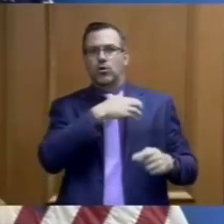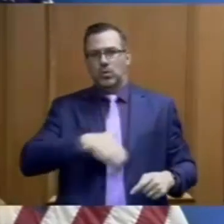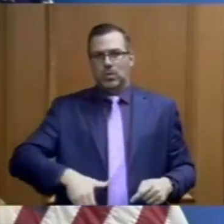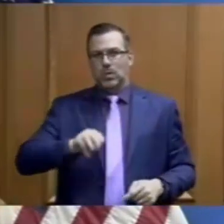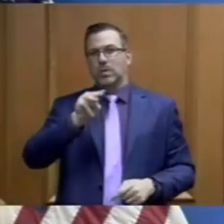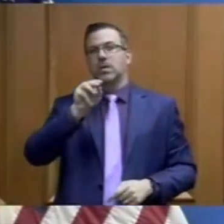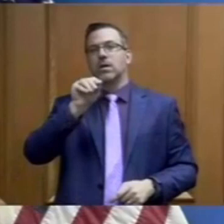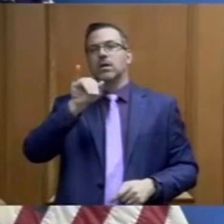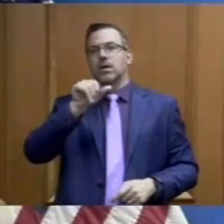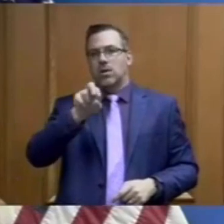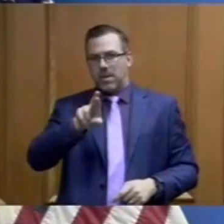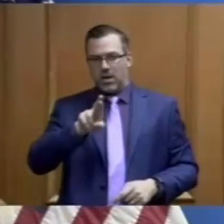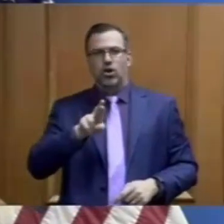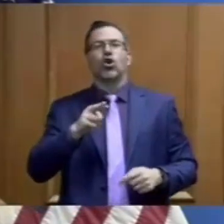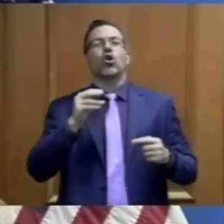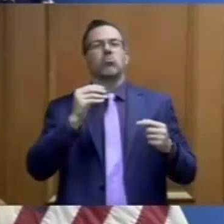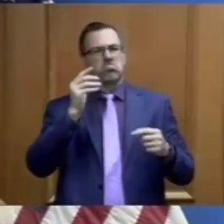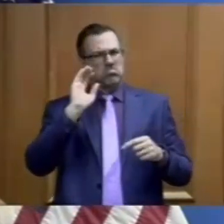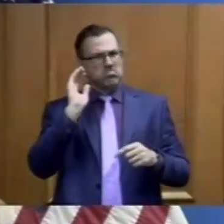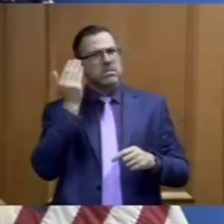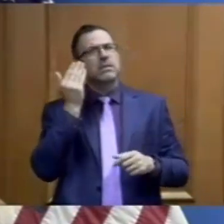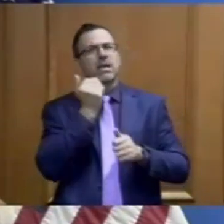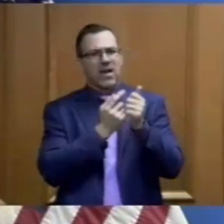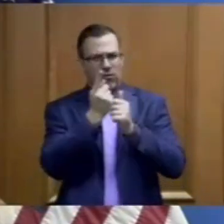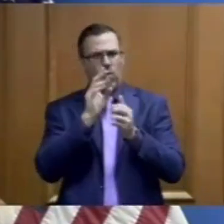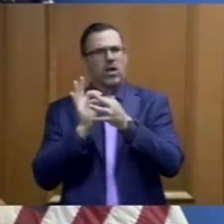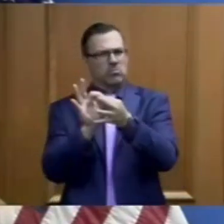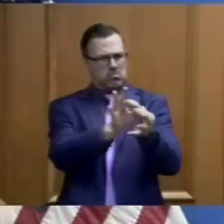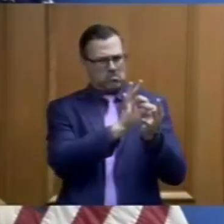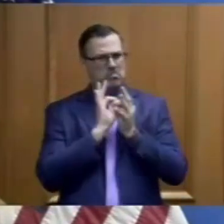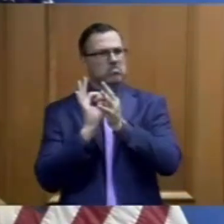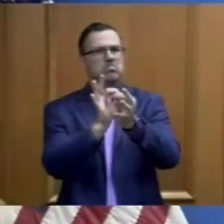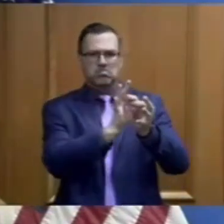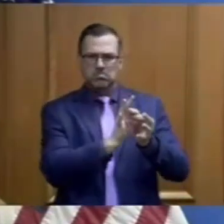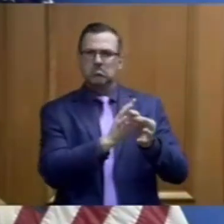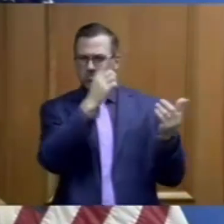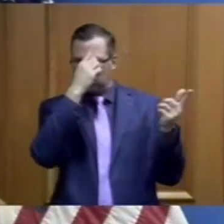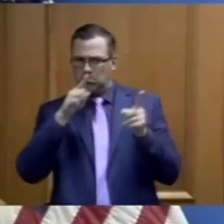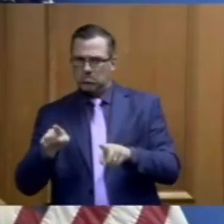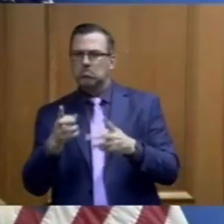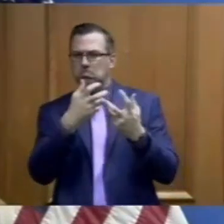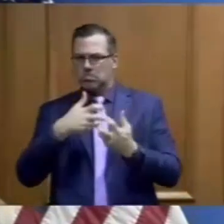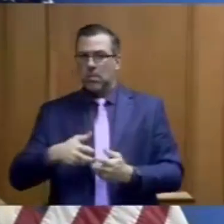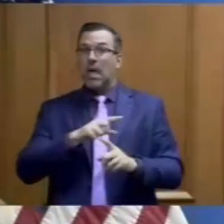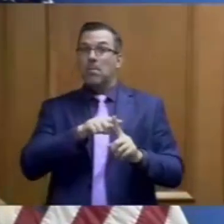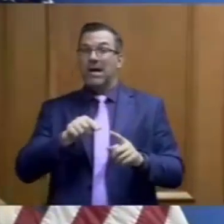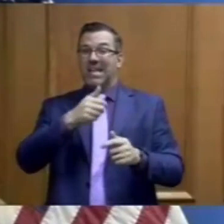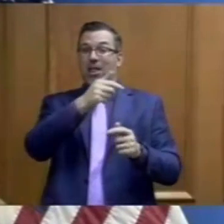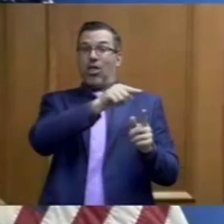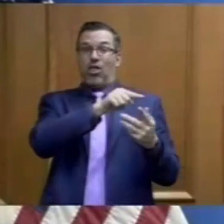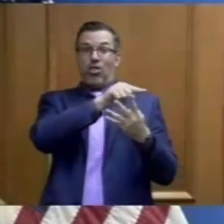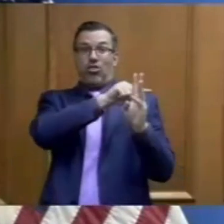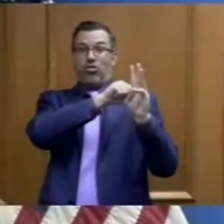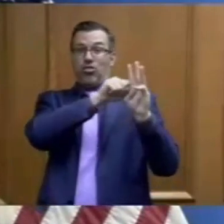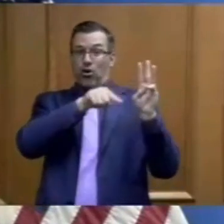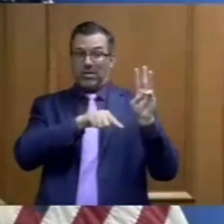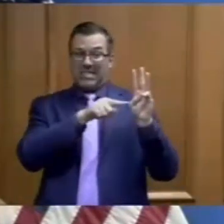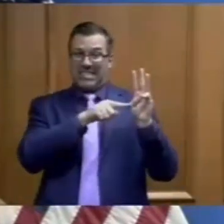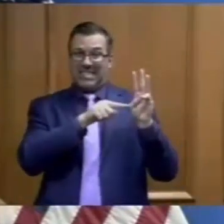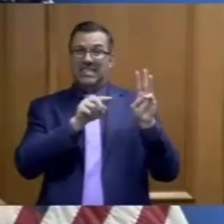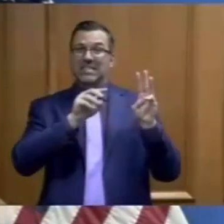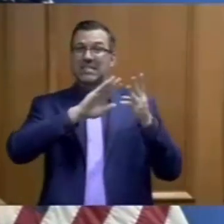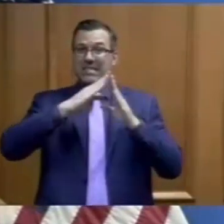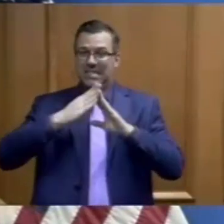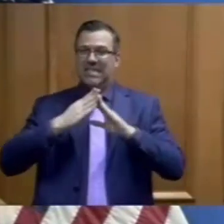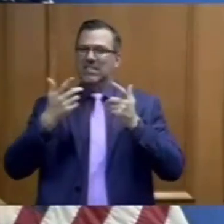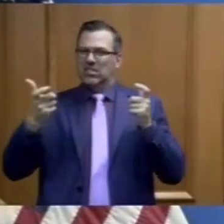a spirit of cooperation and but they will be providing their own outlines. We will be talking back